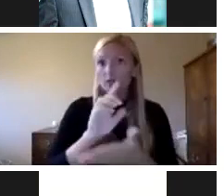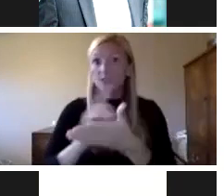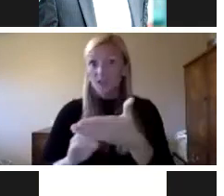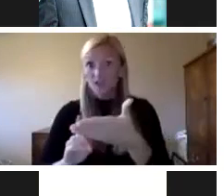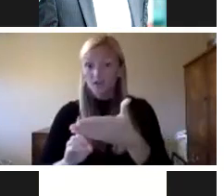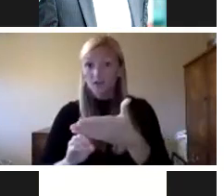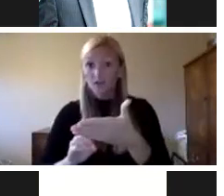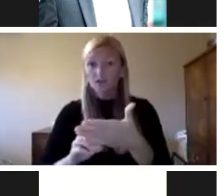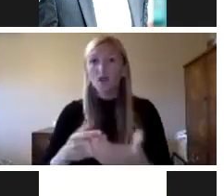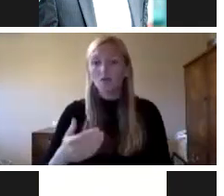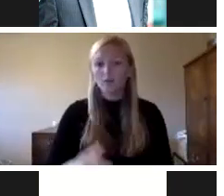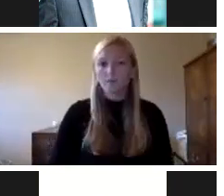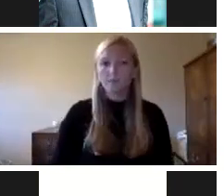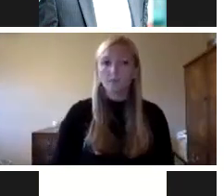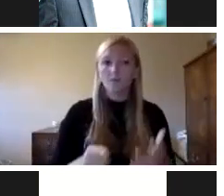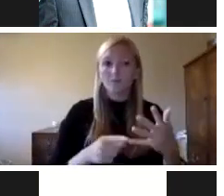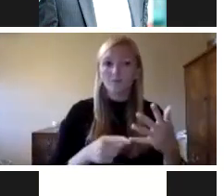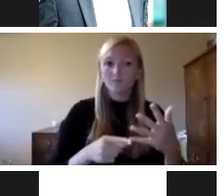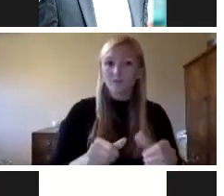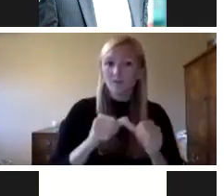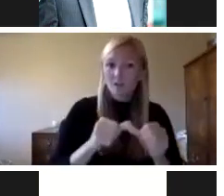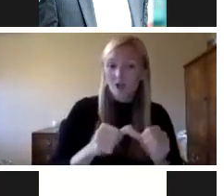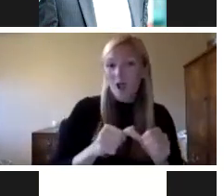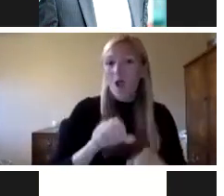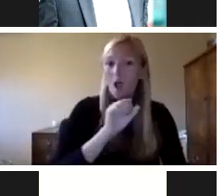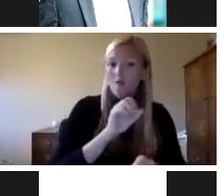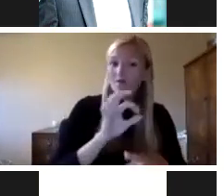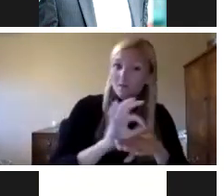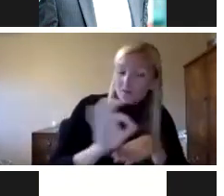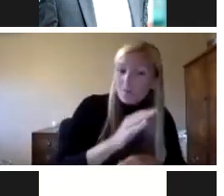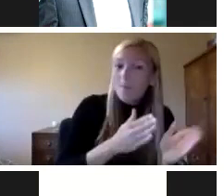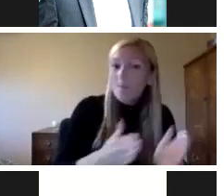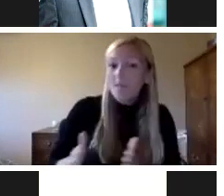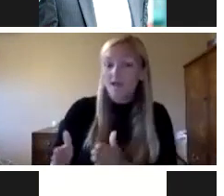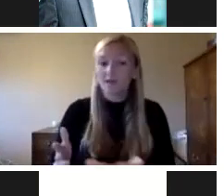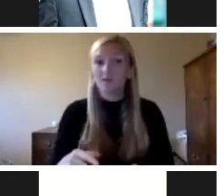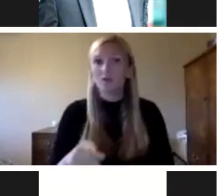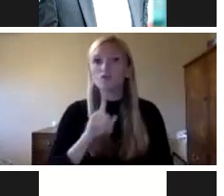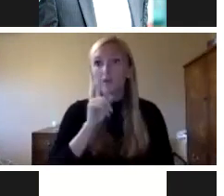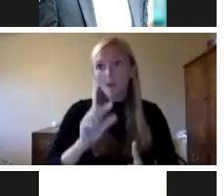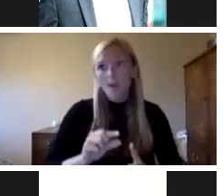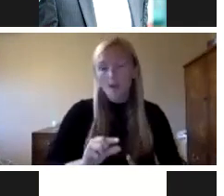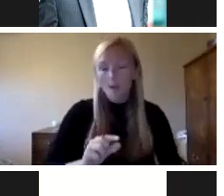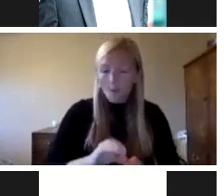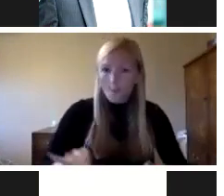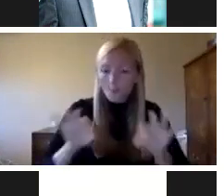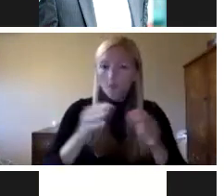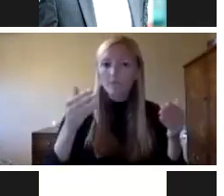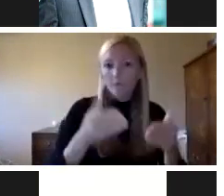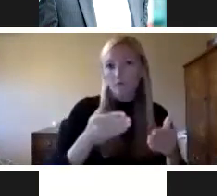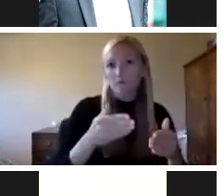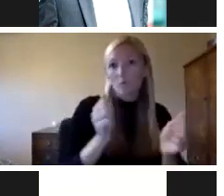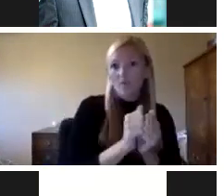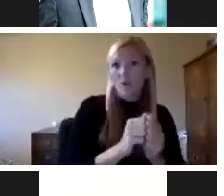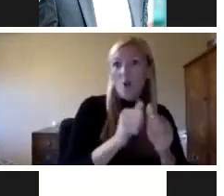we'll talk a little bit about the elements of continuity of operations planning and resiliency planning again there's some really key specific uh focuses both for architecture and